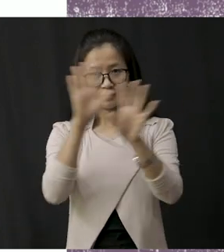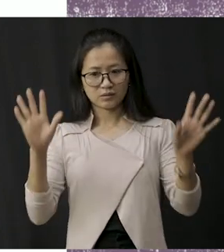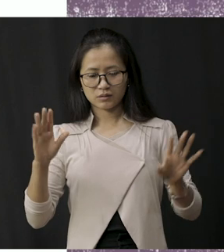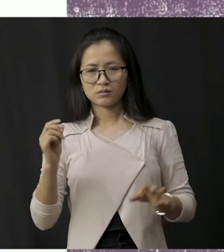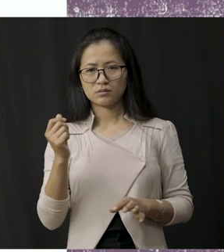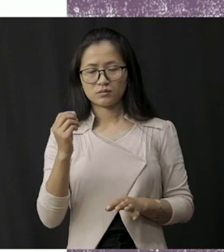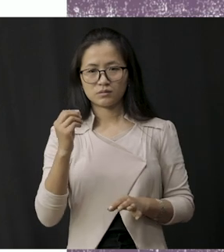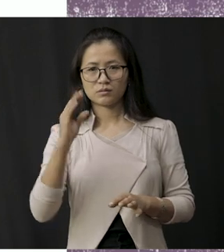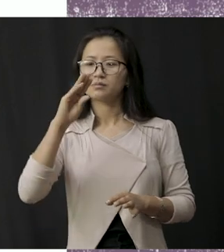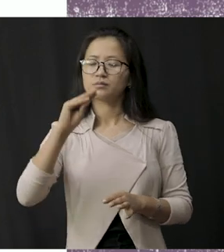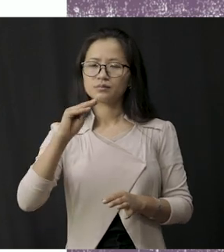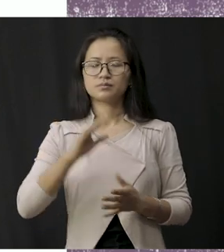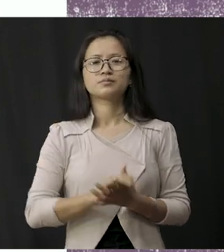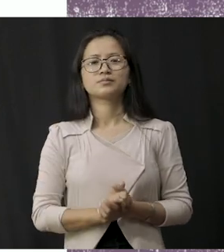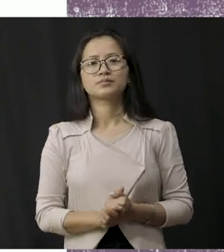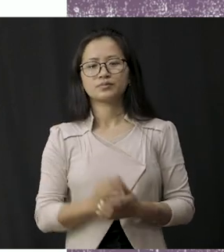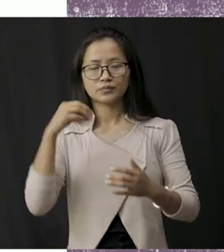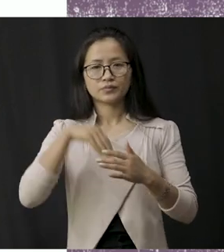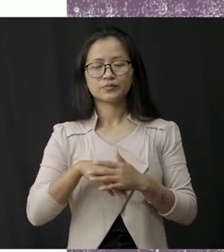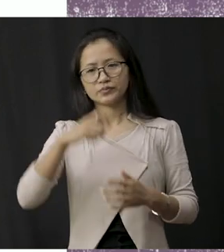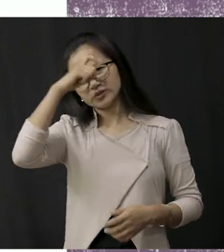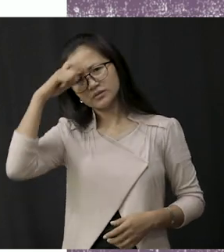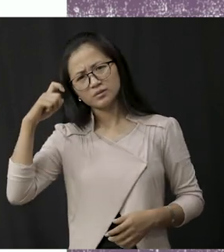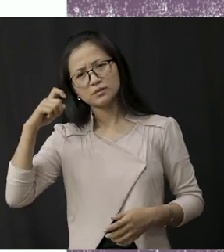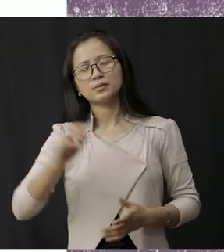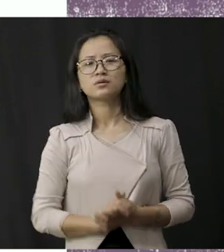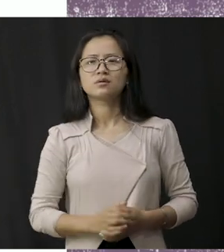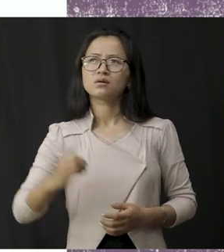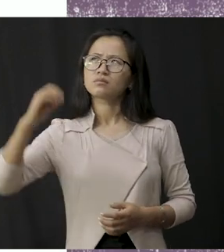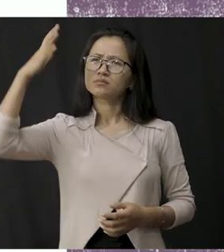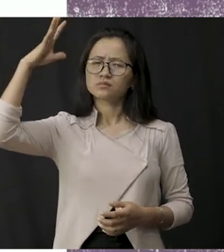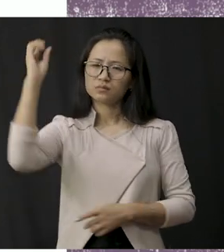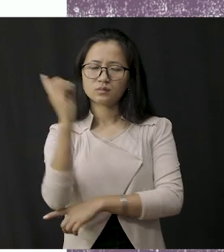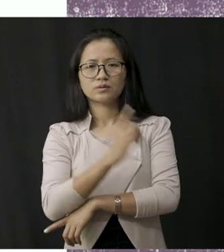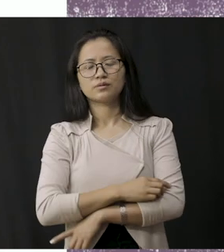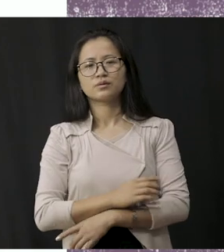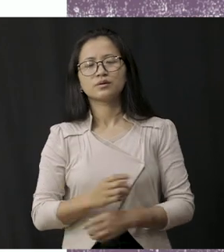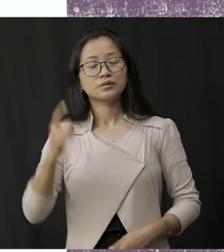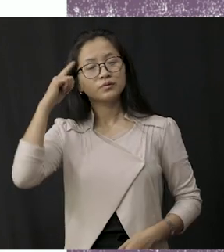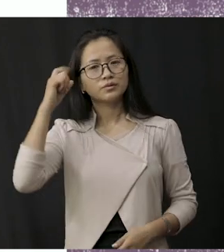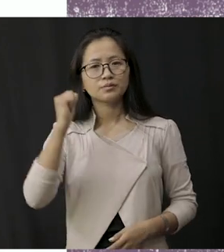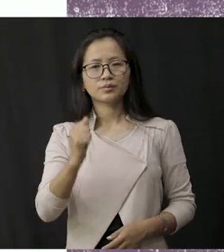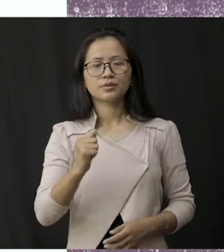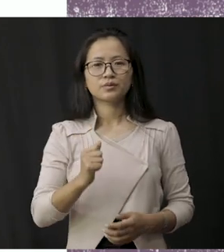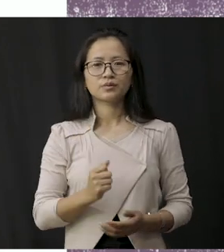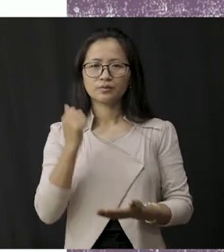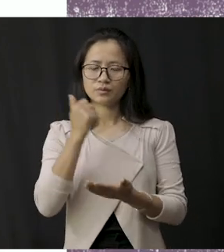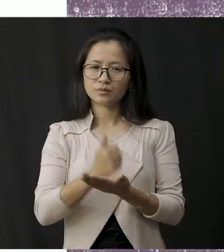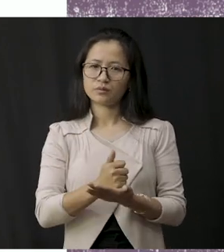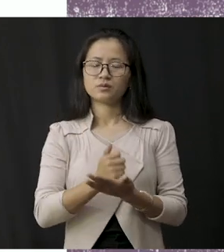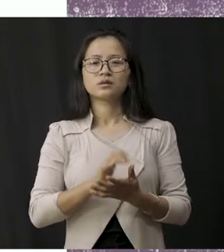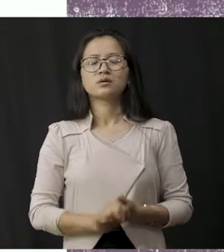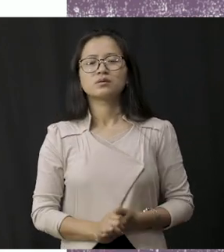and also students in summer in sunny days we have to remember we should